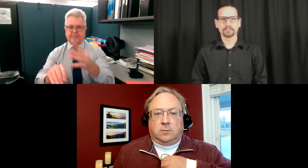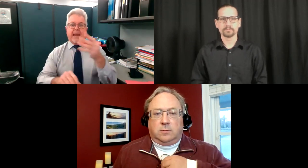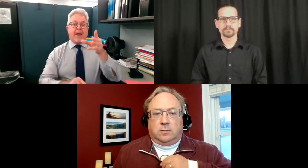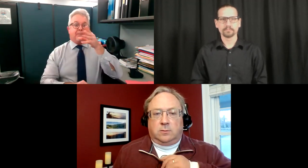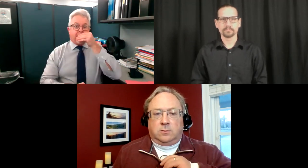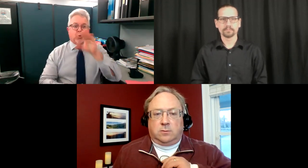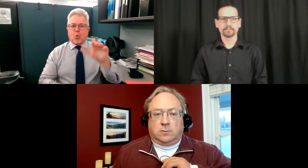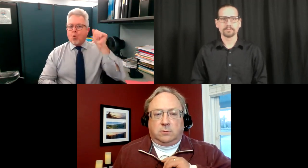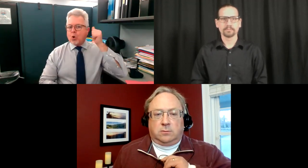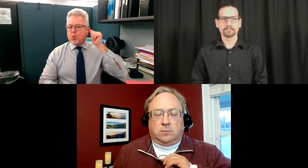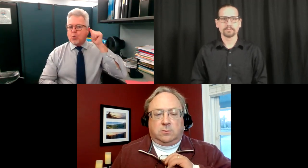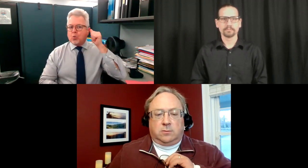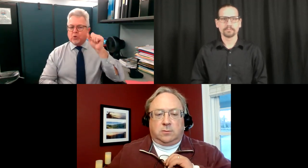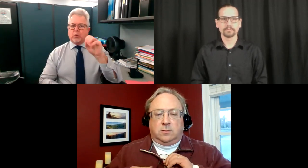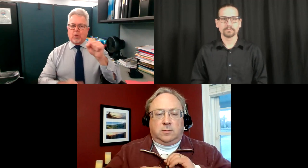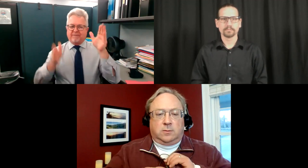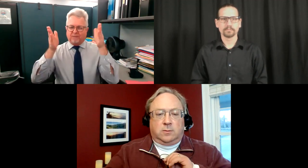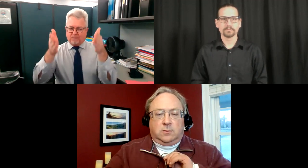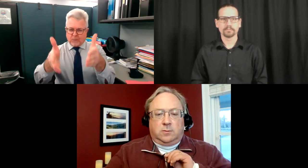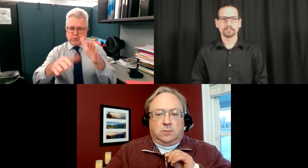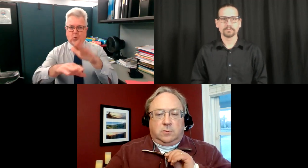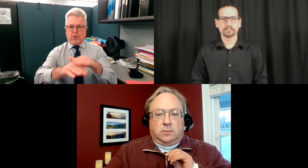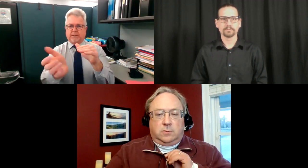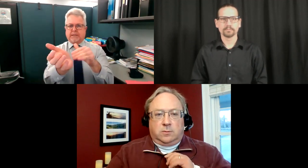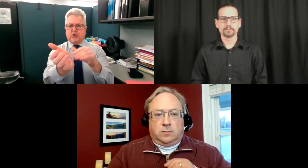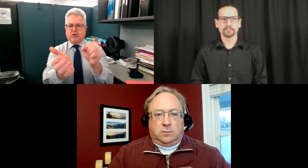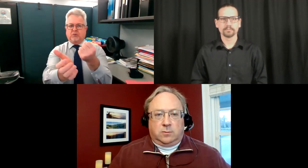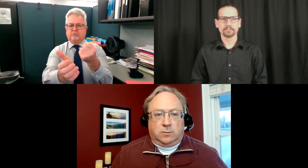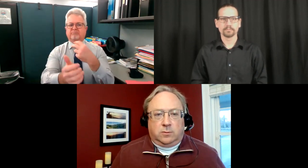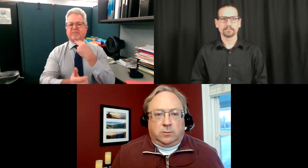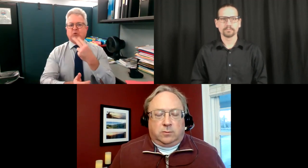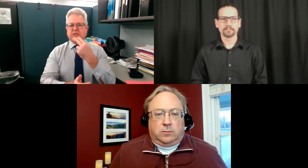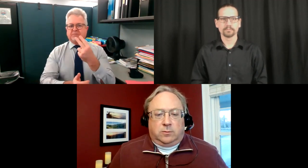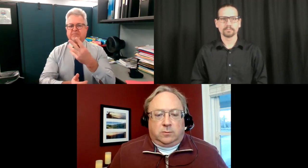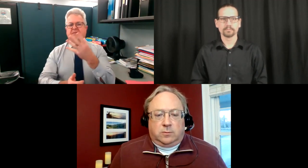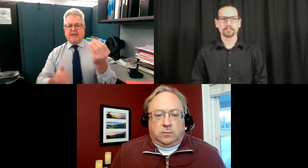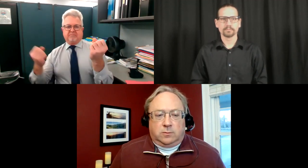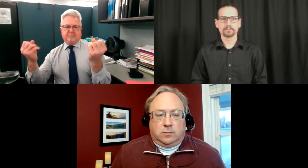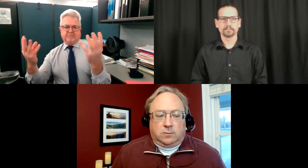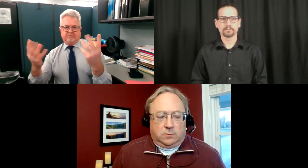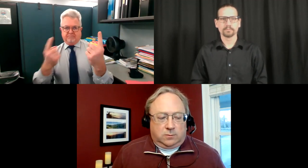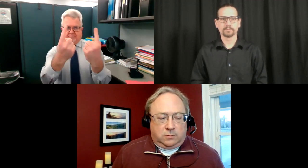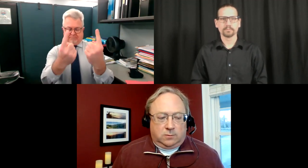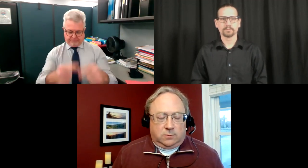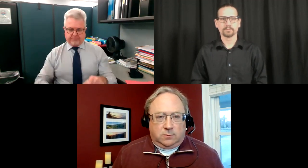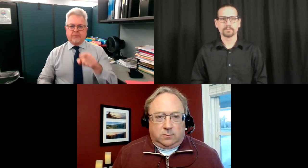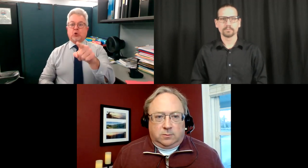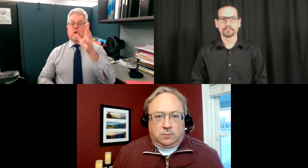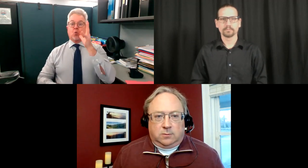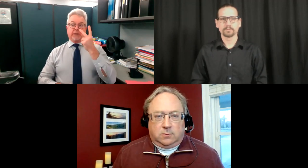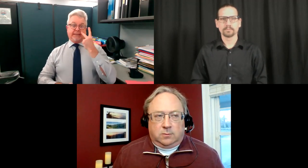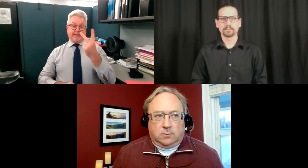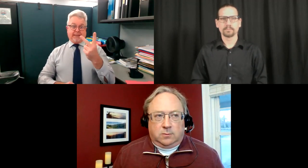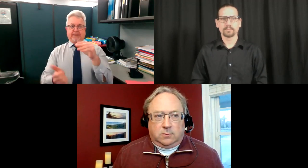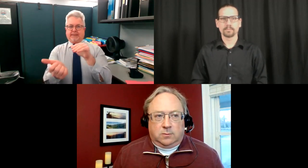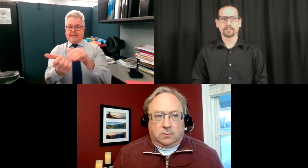as you know, I'm asking everyone to mute your audio and to shut your screen off, okay, so that we can allow for just